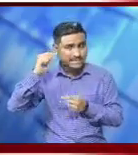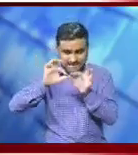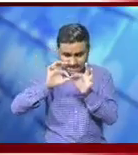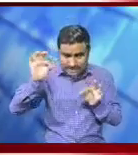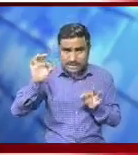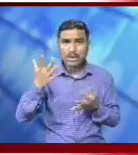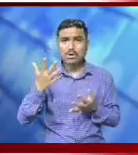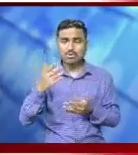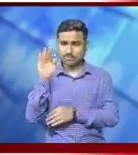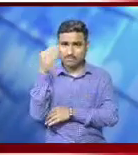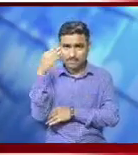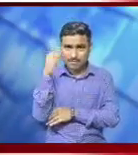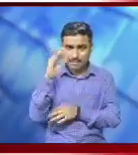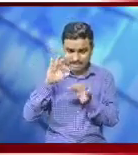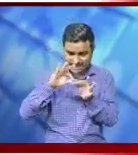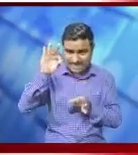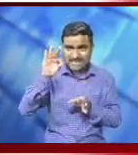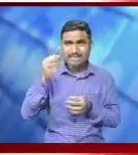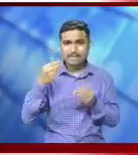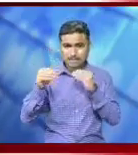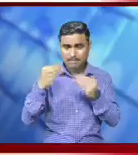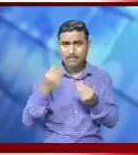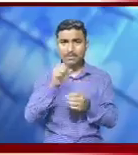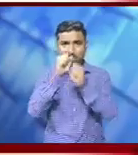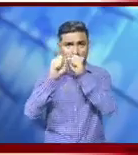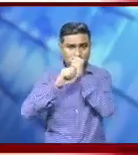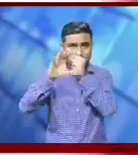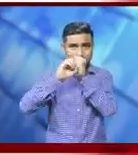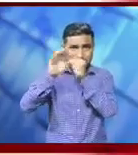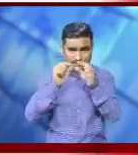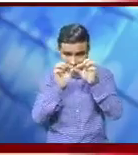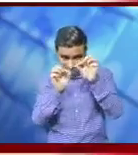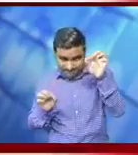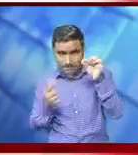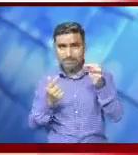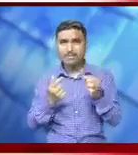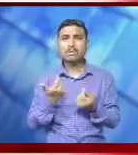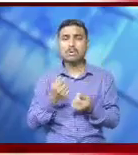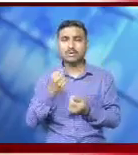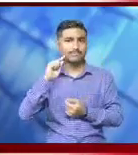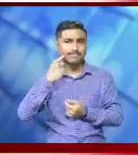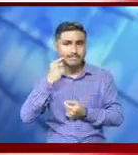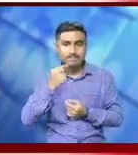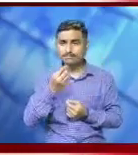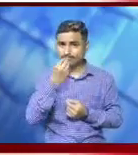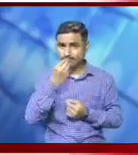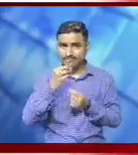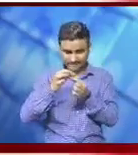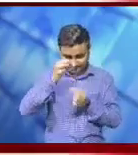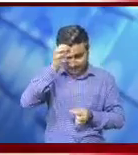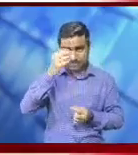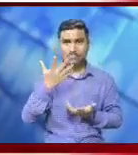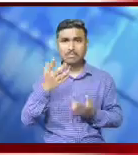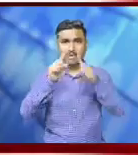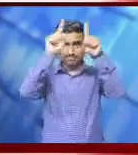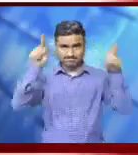distribution, sale and use of earbuds with plastic sticks, plastic flags, plastic sticks for balloons,